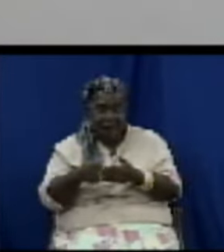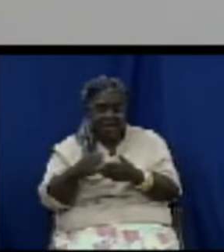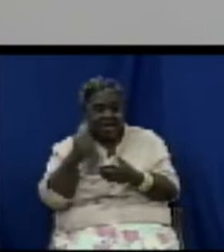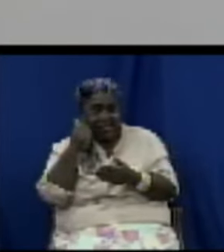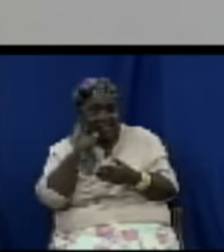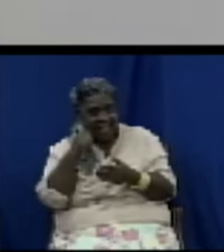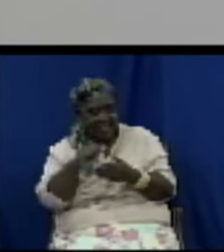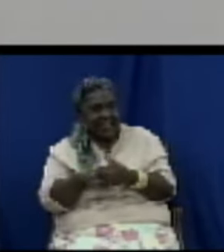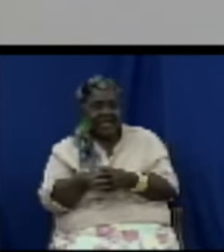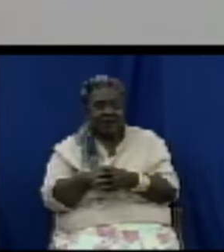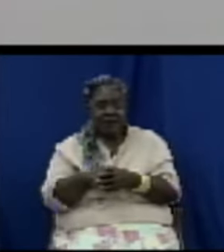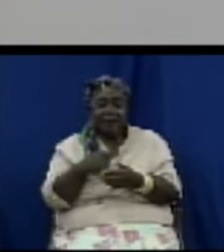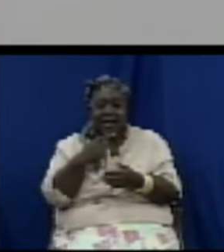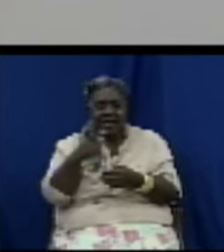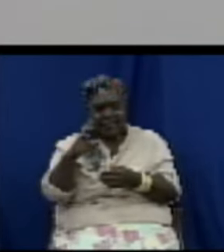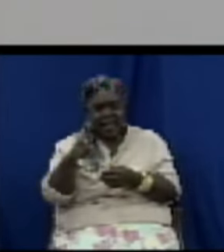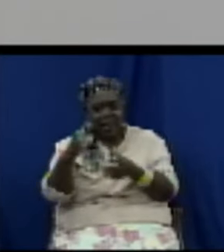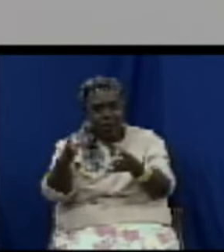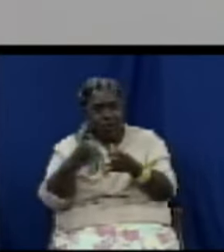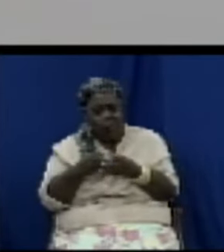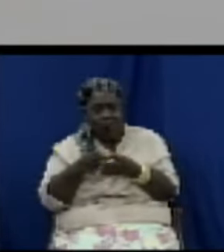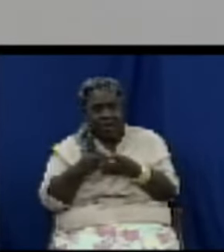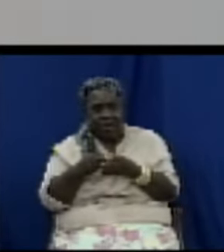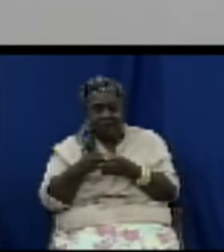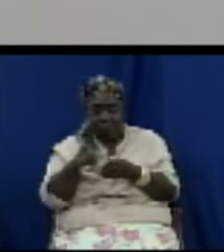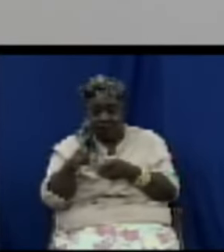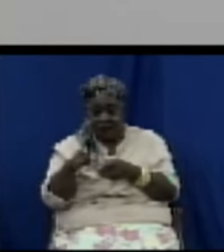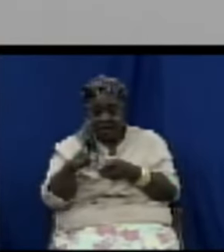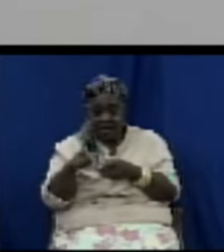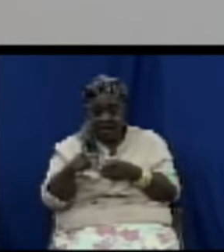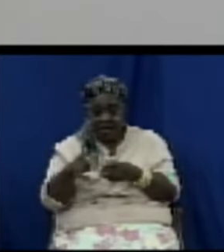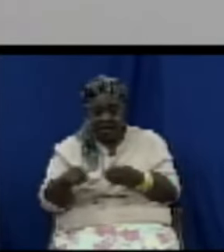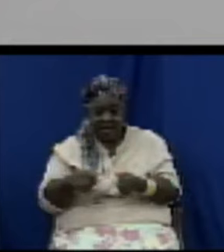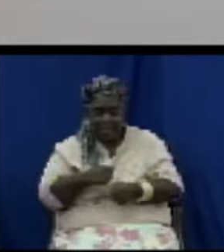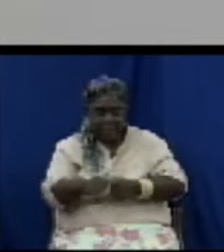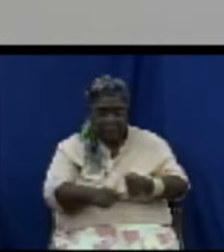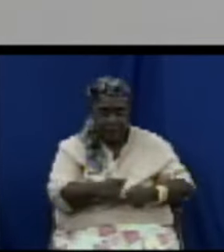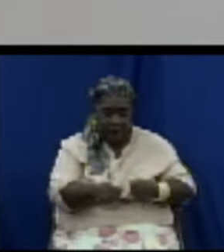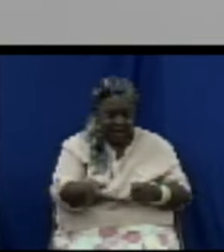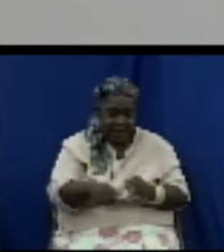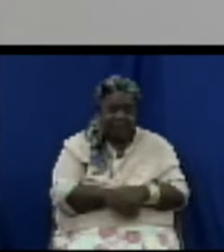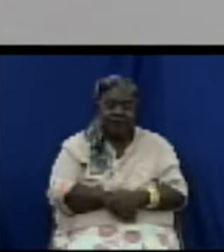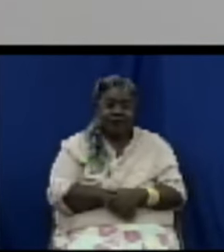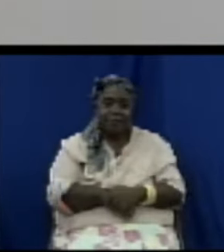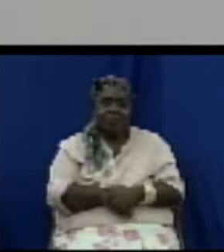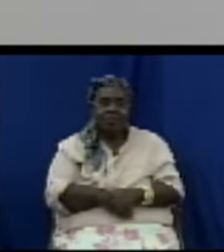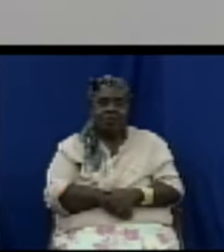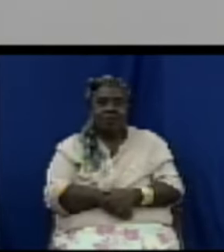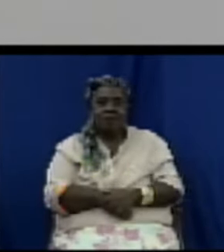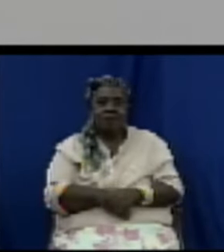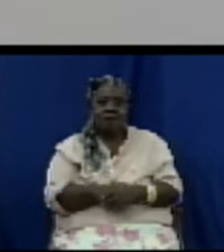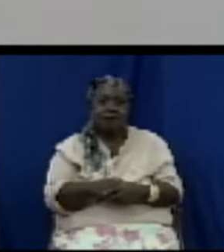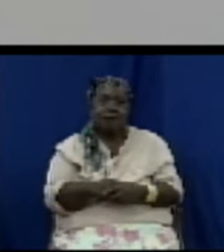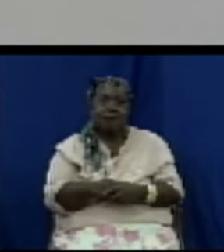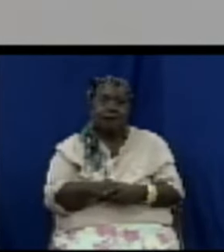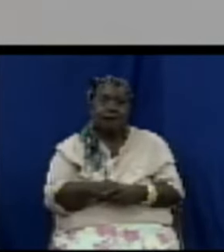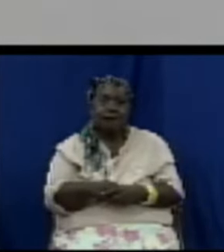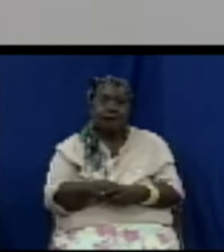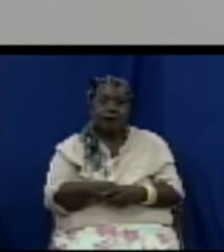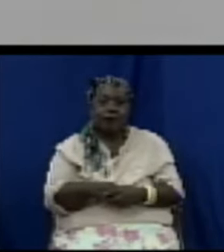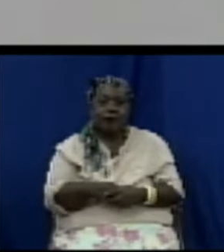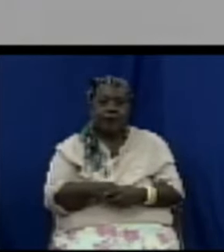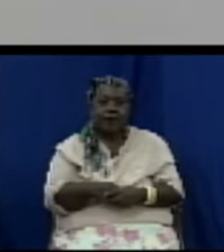supplier I would like to purchase this bike number one infraction miss I don't take card right